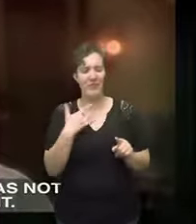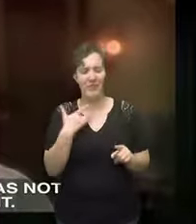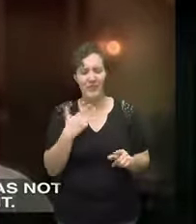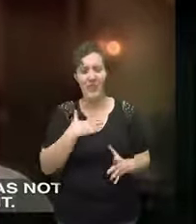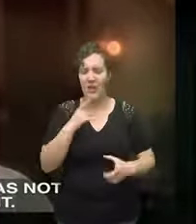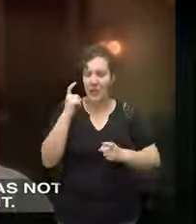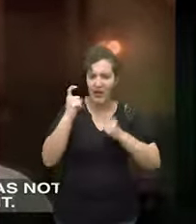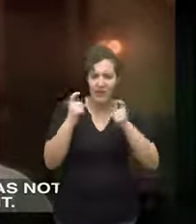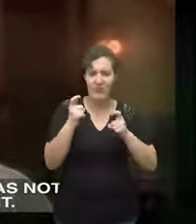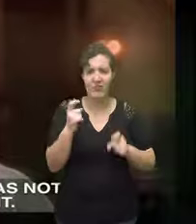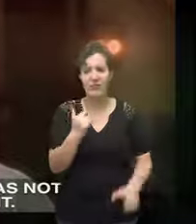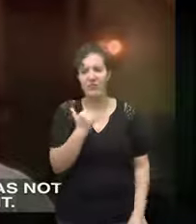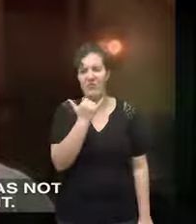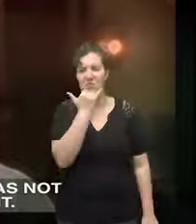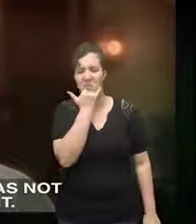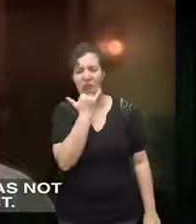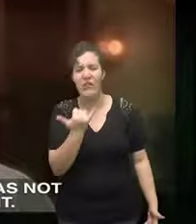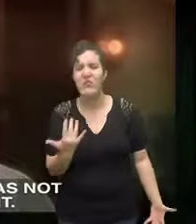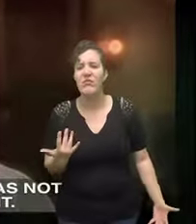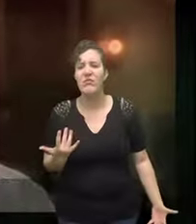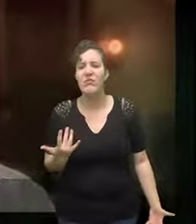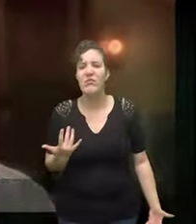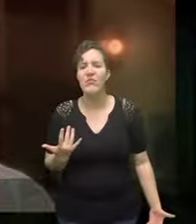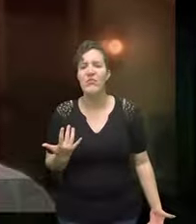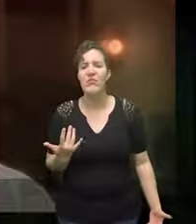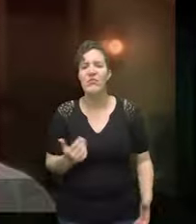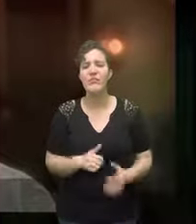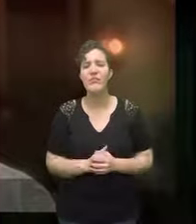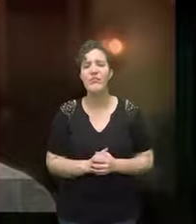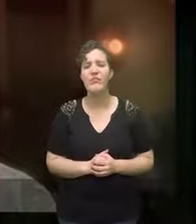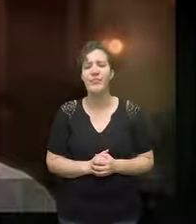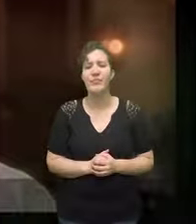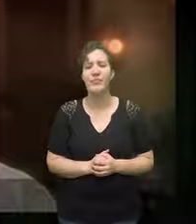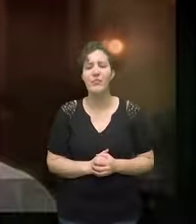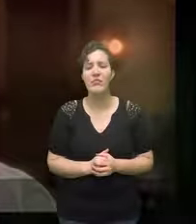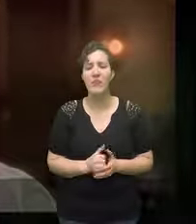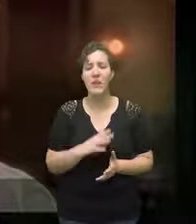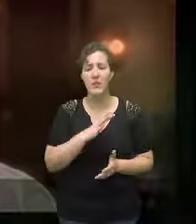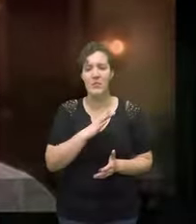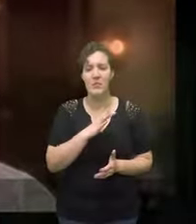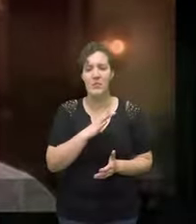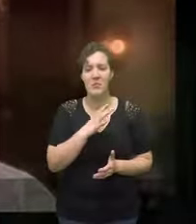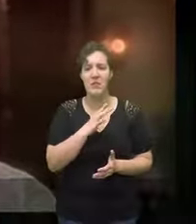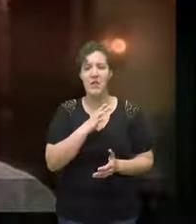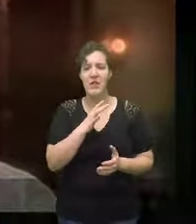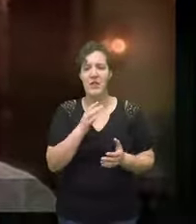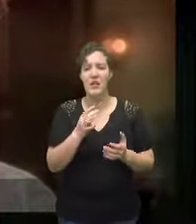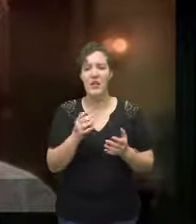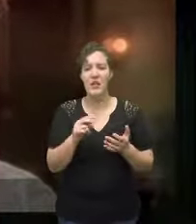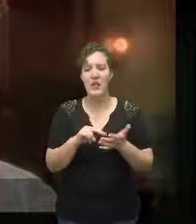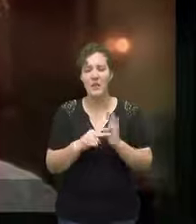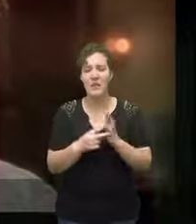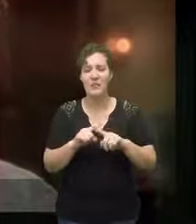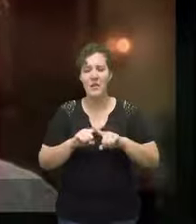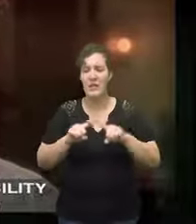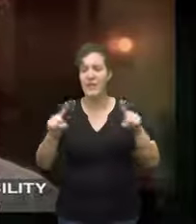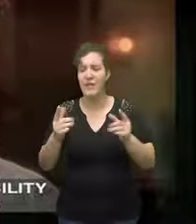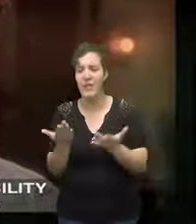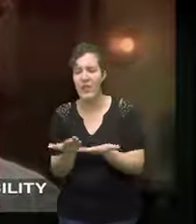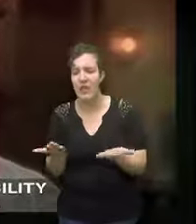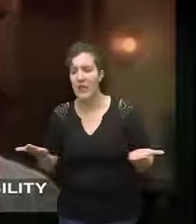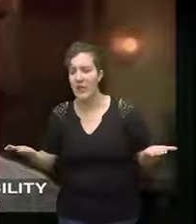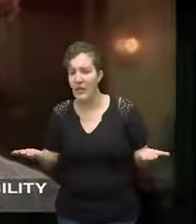fear my expression was not sufficiently supplicant there is a servility of manners here